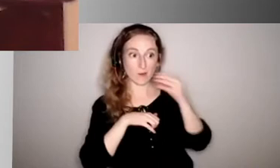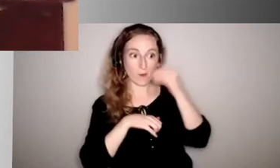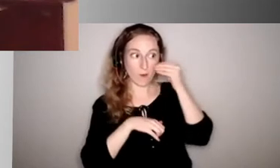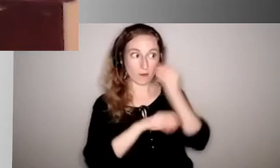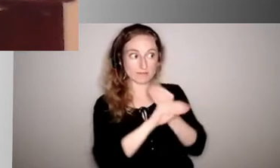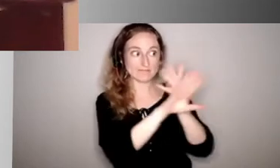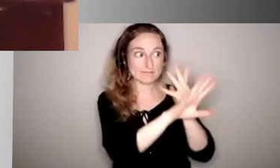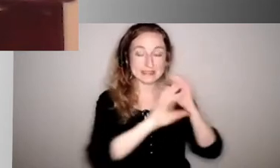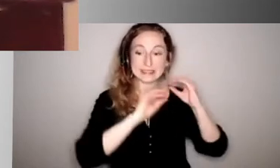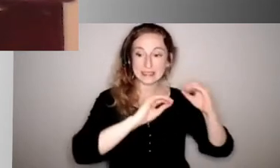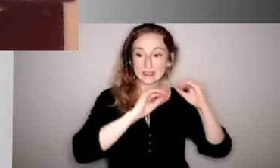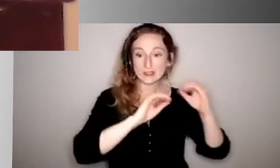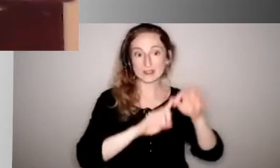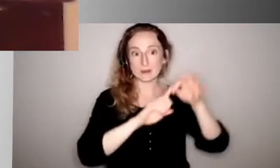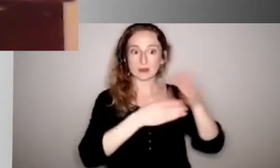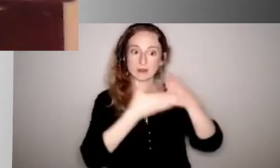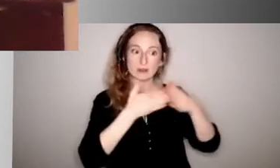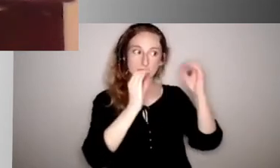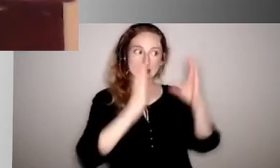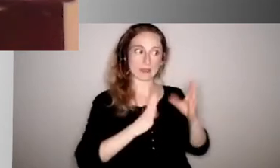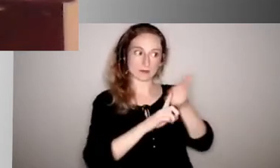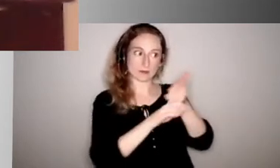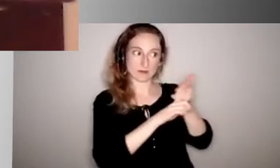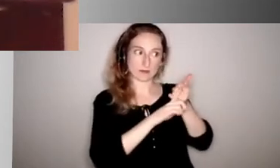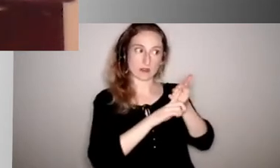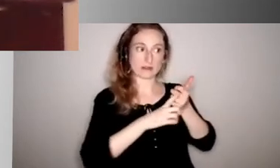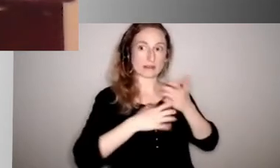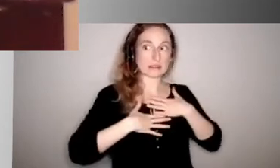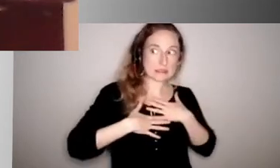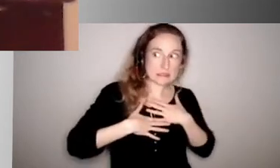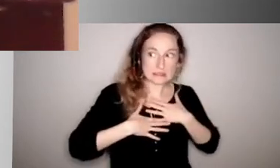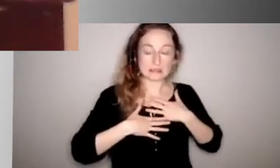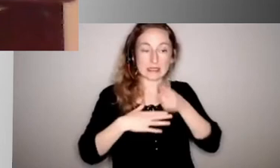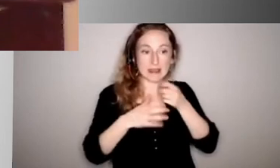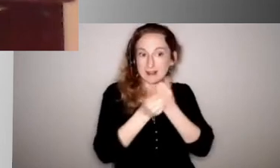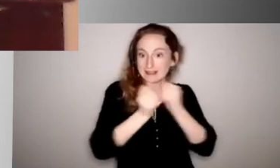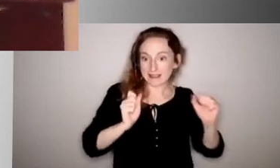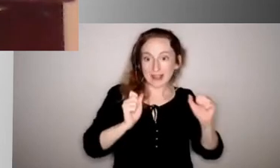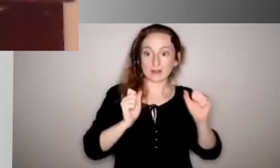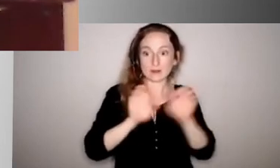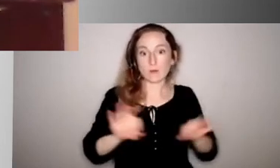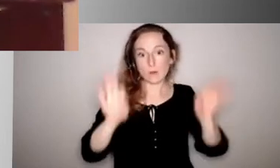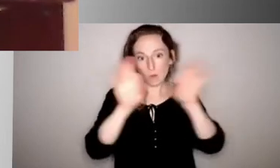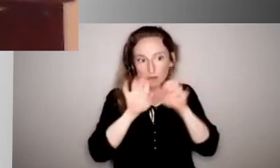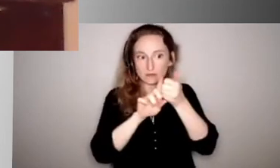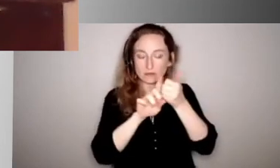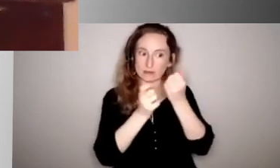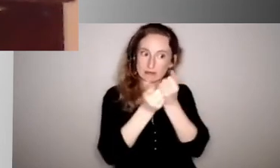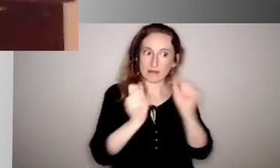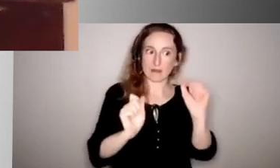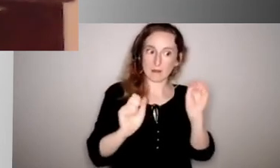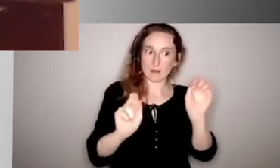to be able to be in a setting where they can socially distance, where they can make sure that they're being safe. And we are actually,